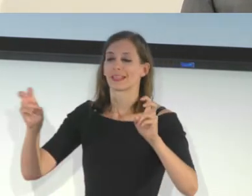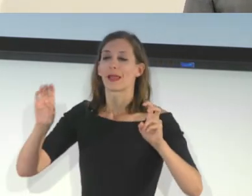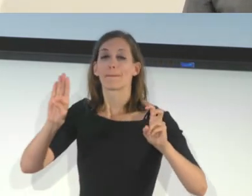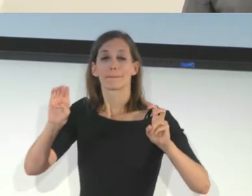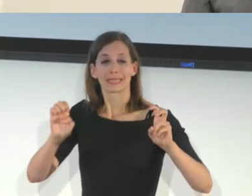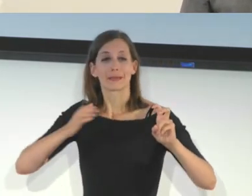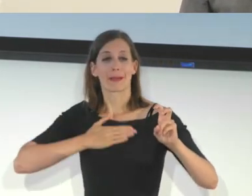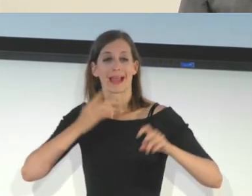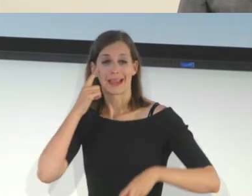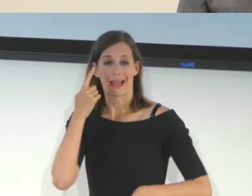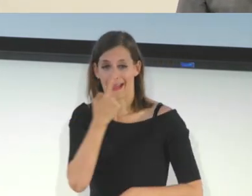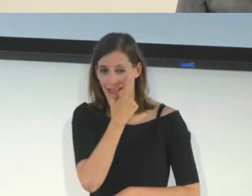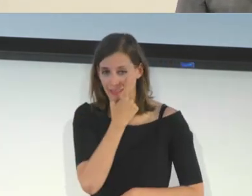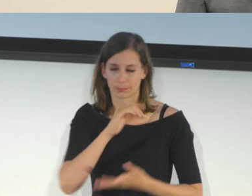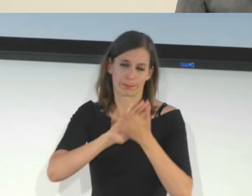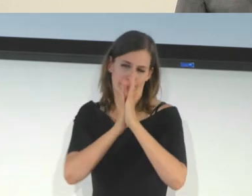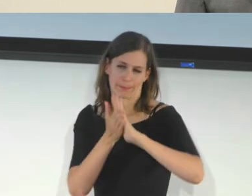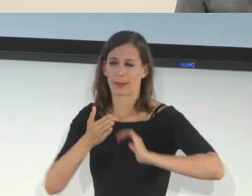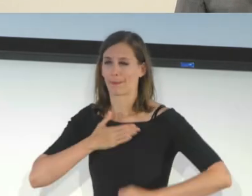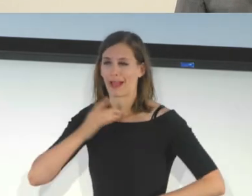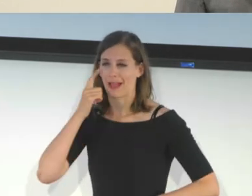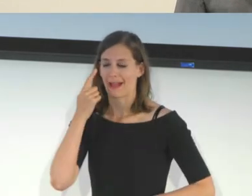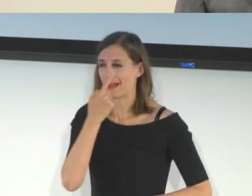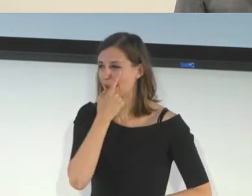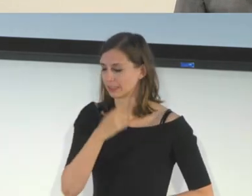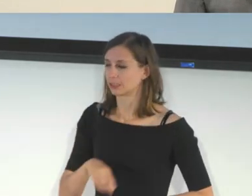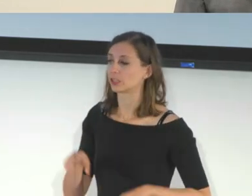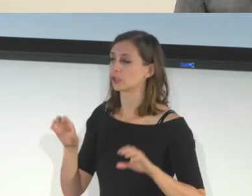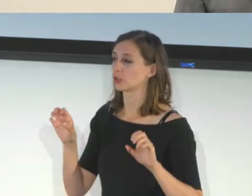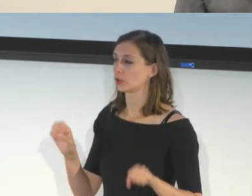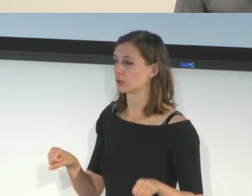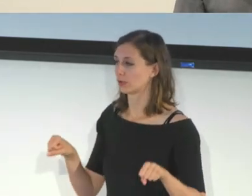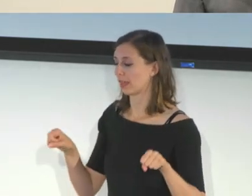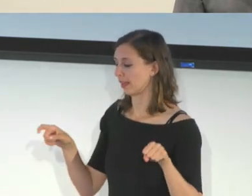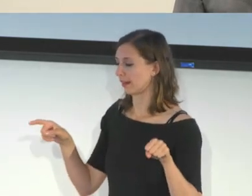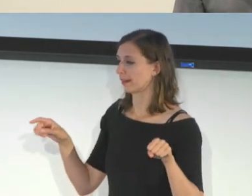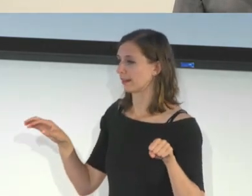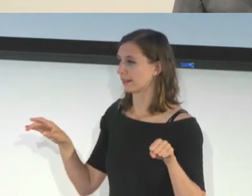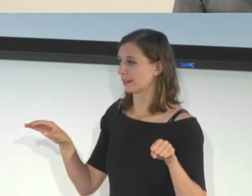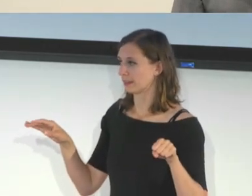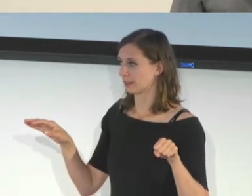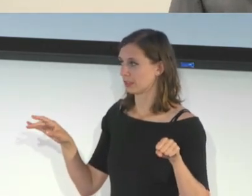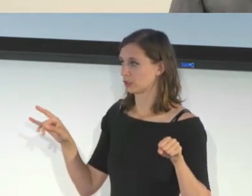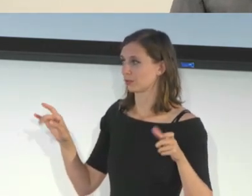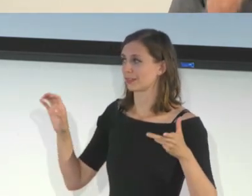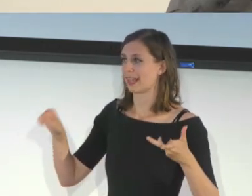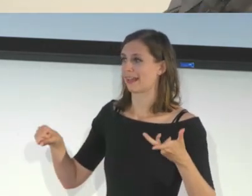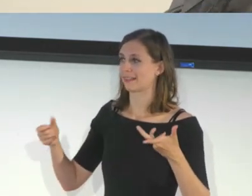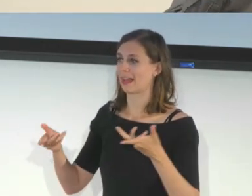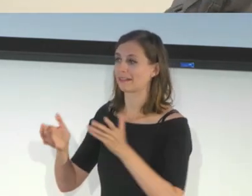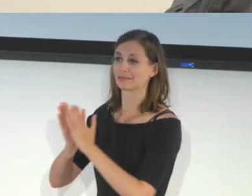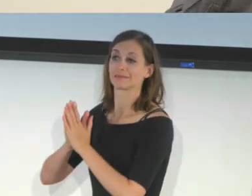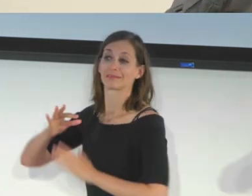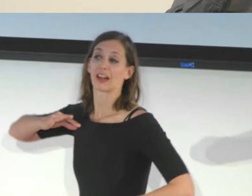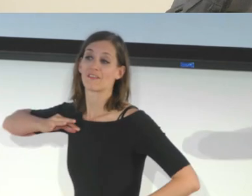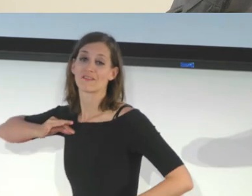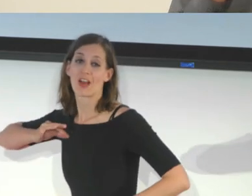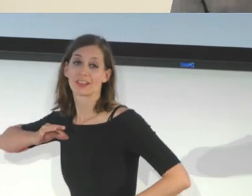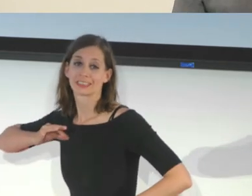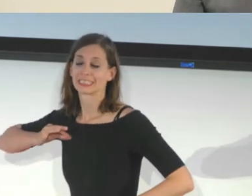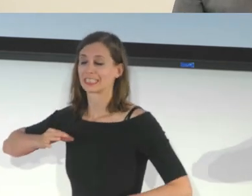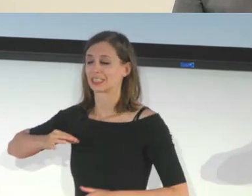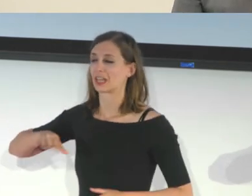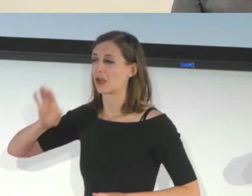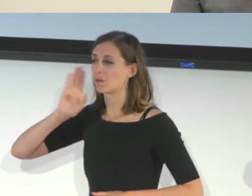you will see integrating there, like they call it, the Viltor volunteer, that allows you to basically,